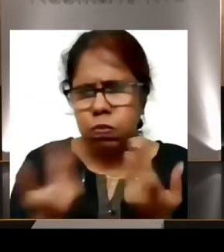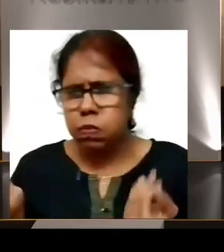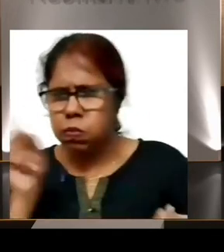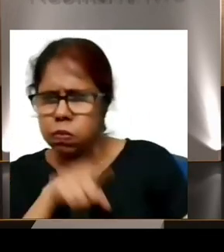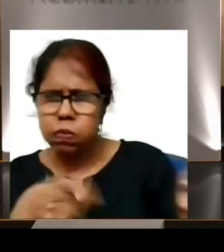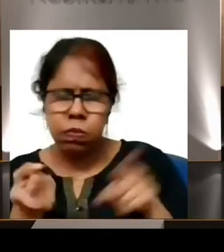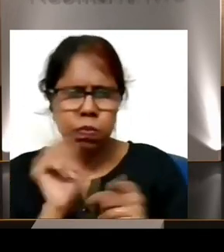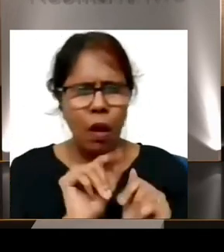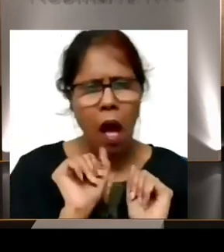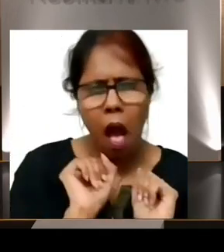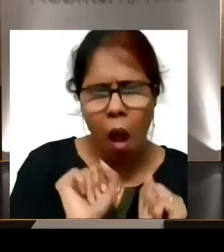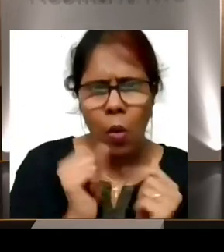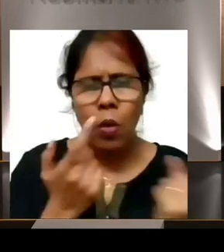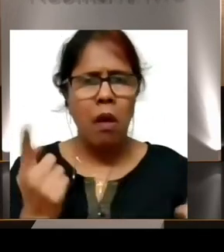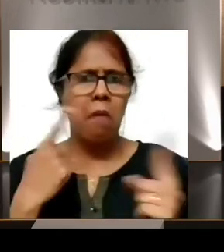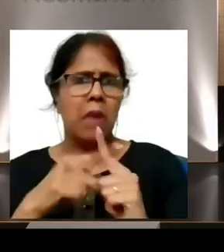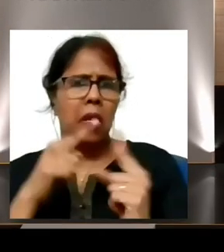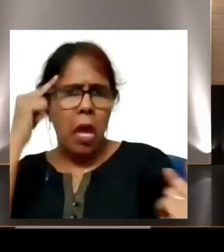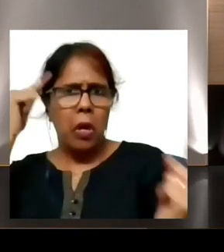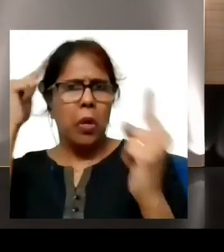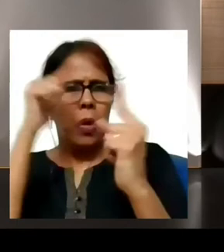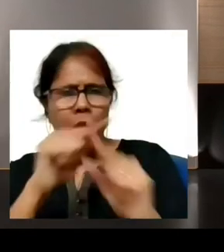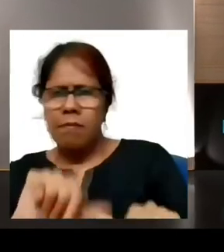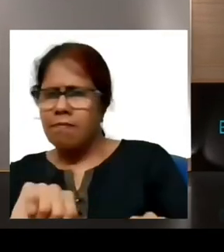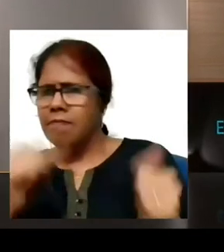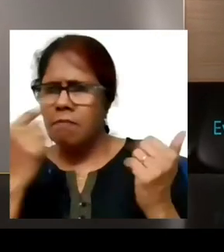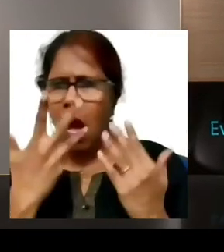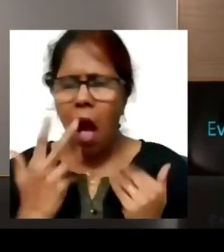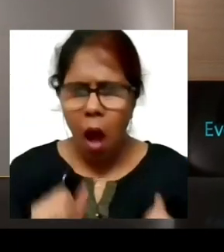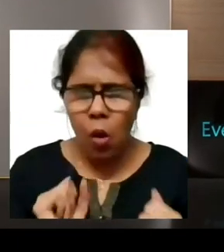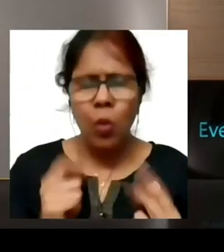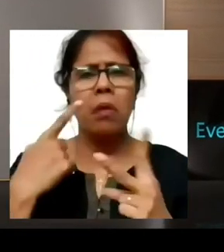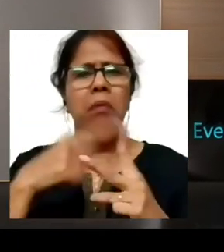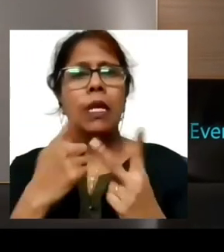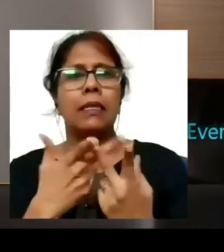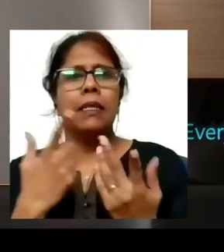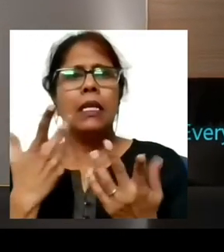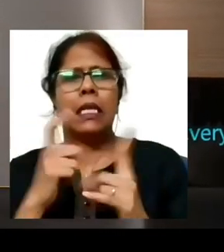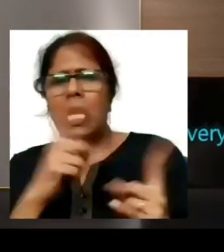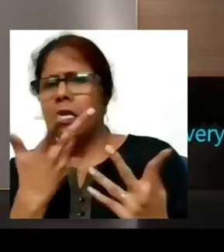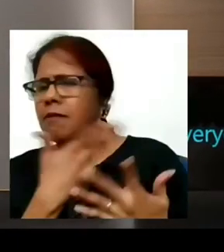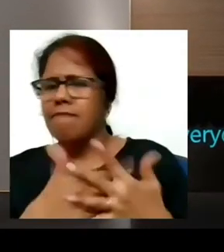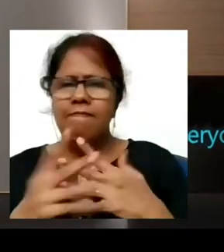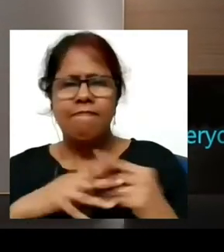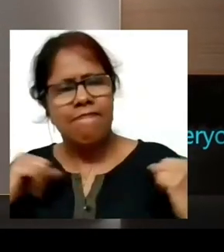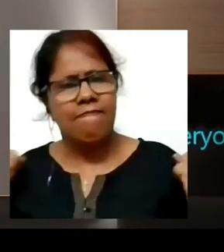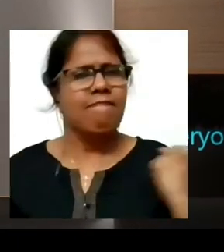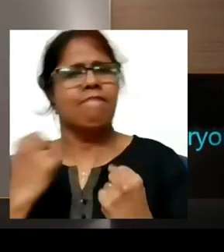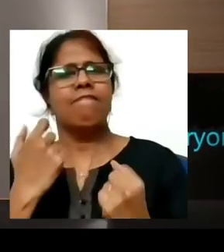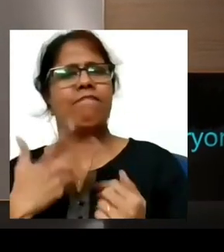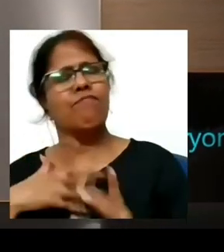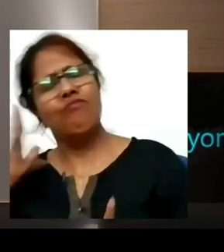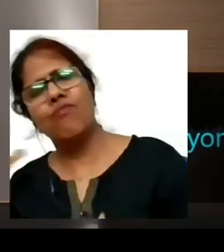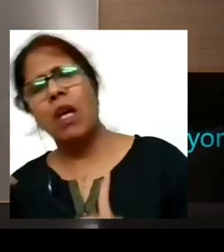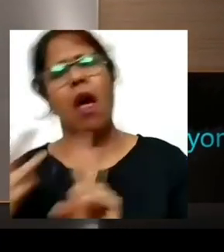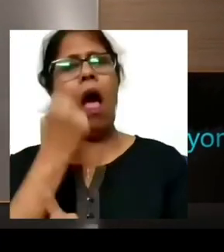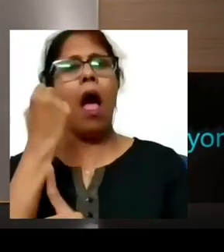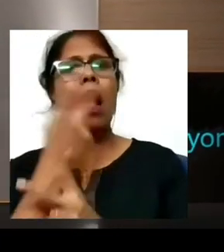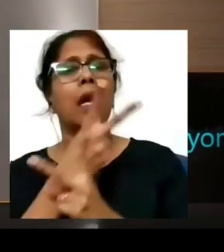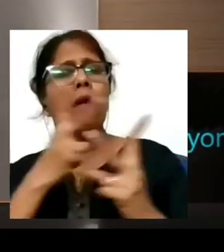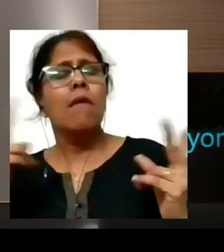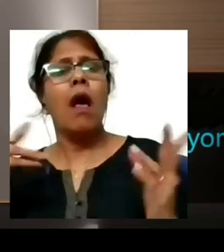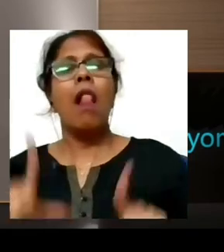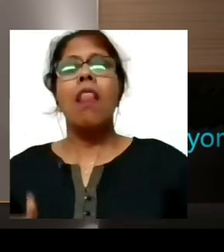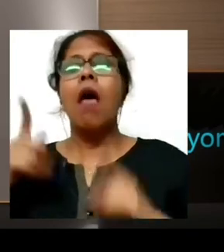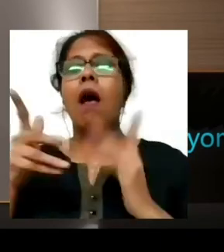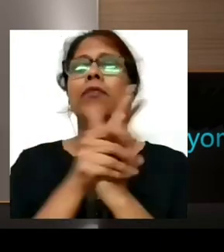you in goal setting, risk taking, and so many other essential life skills. For me, it